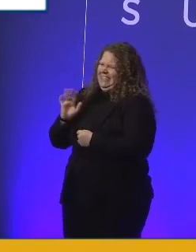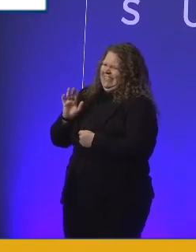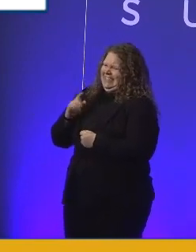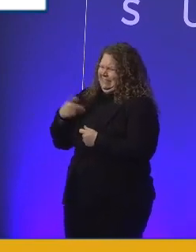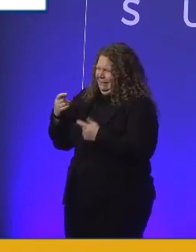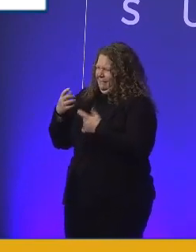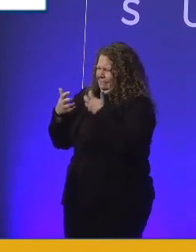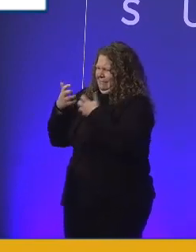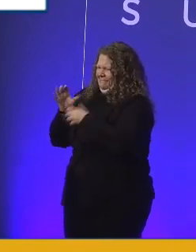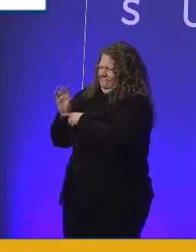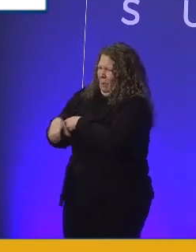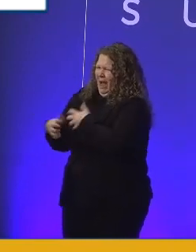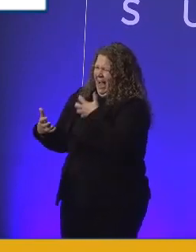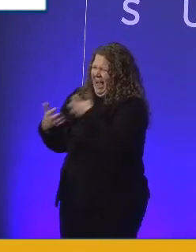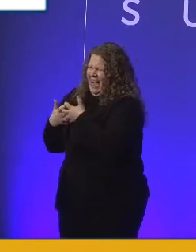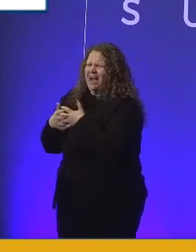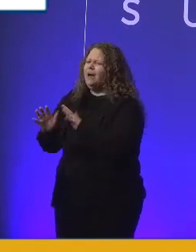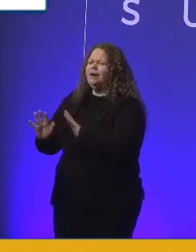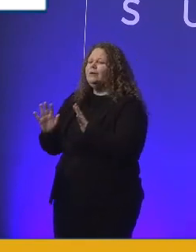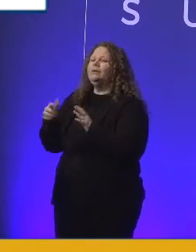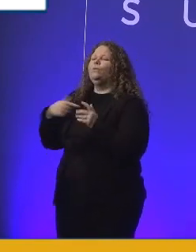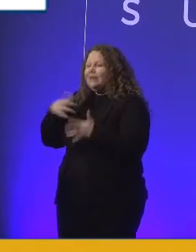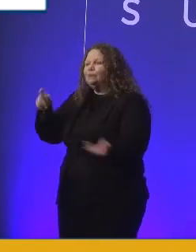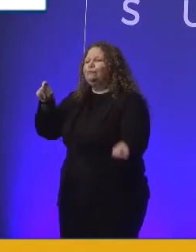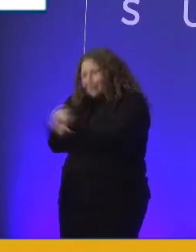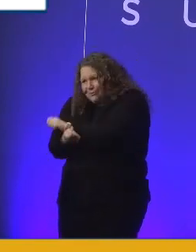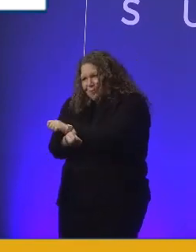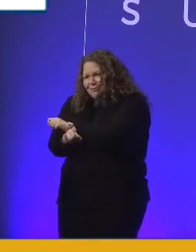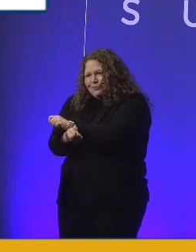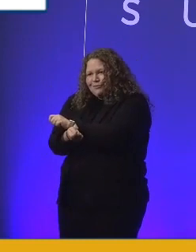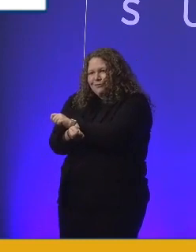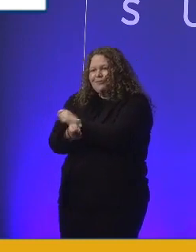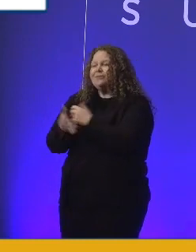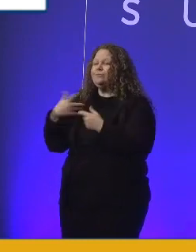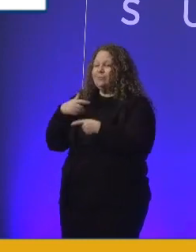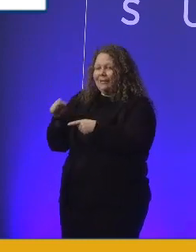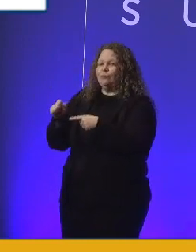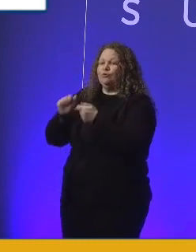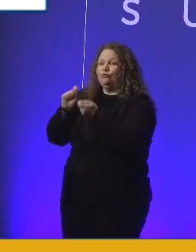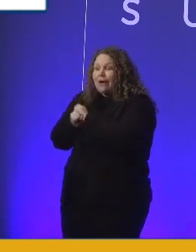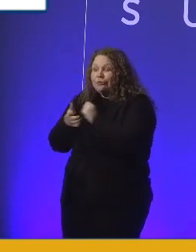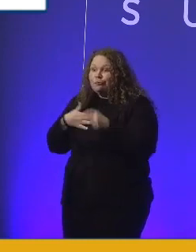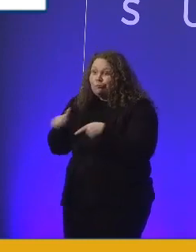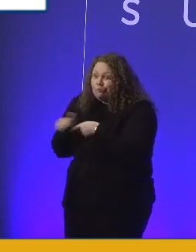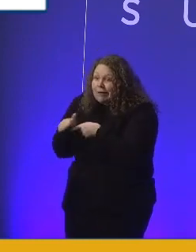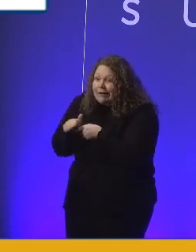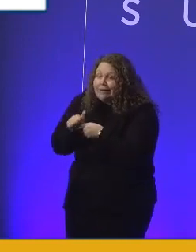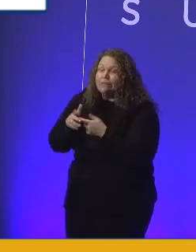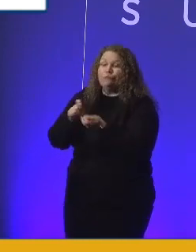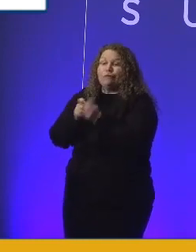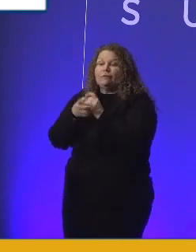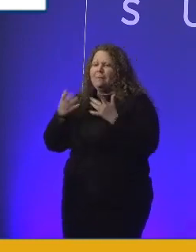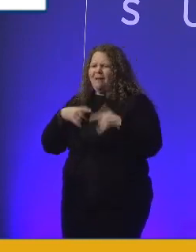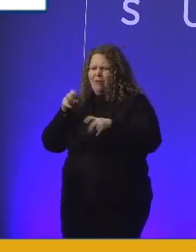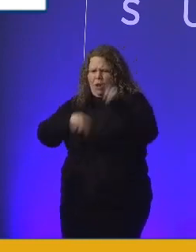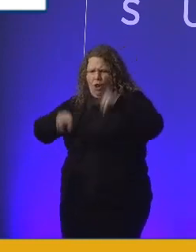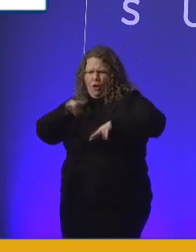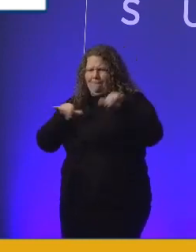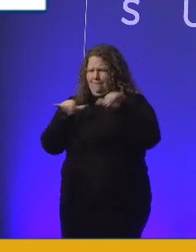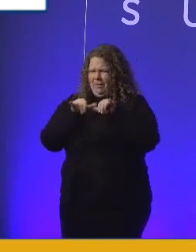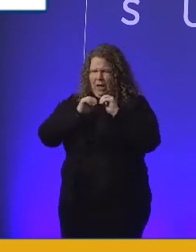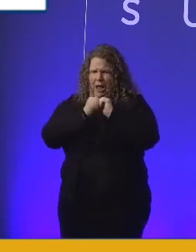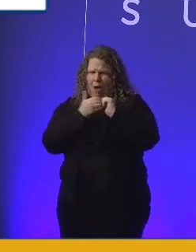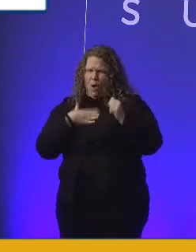training is probably one of the most important parts of this story. And actively measure success. Lee knows 17